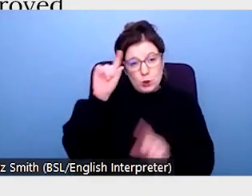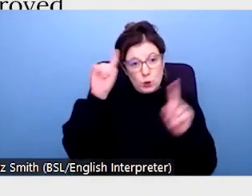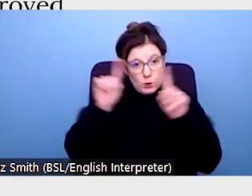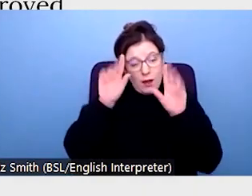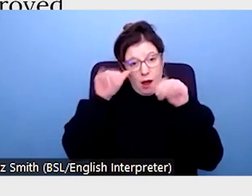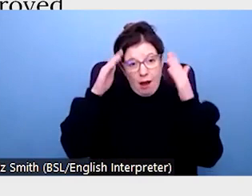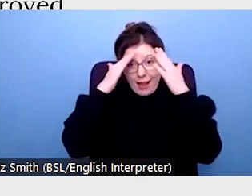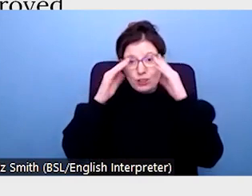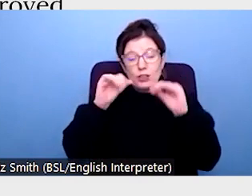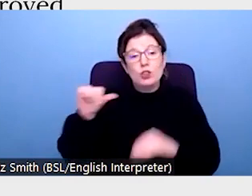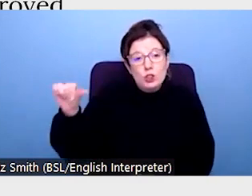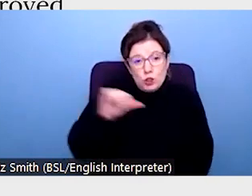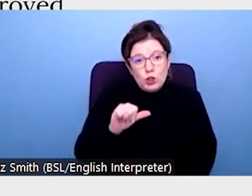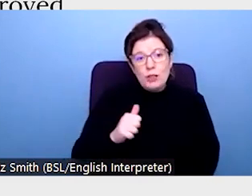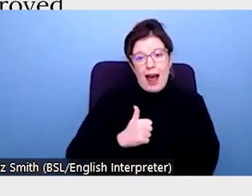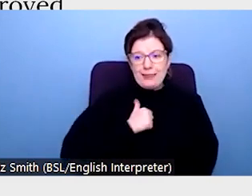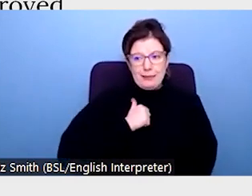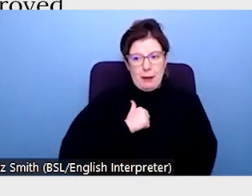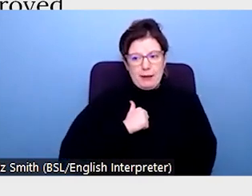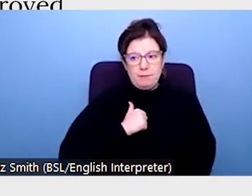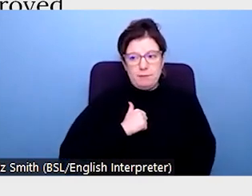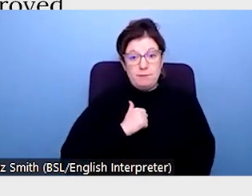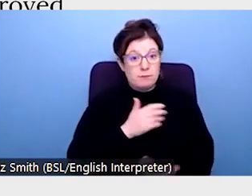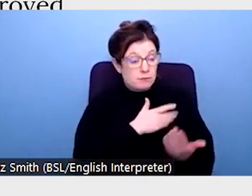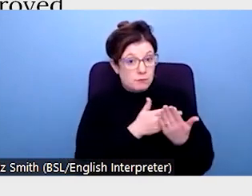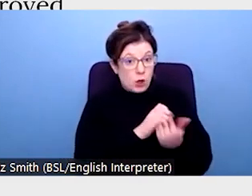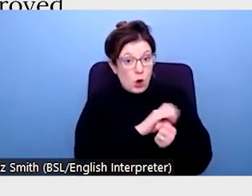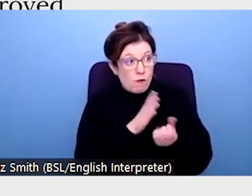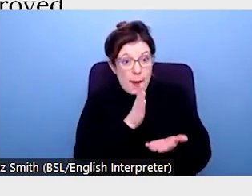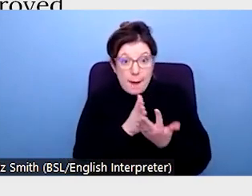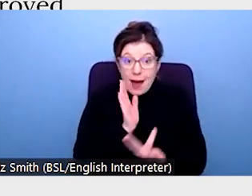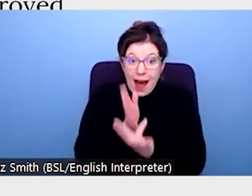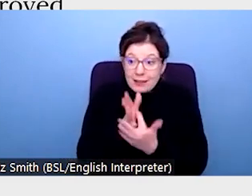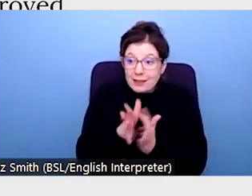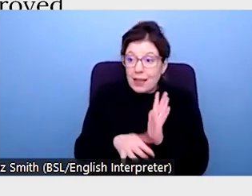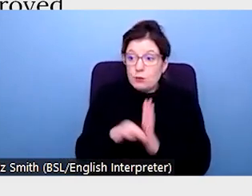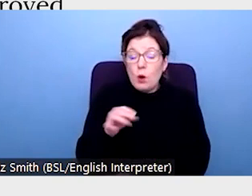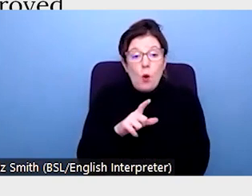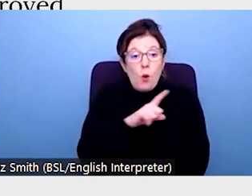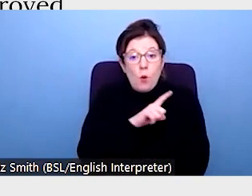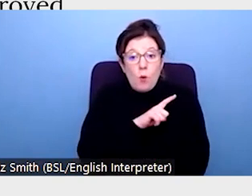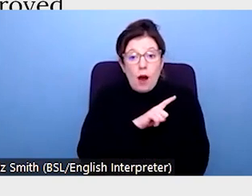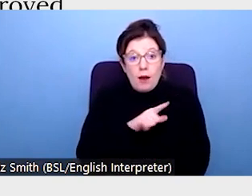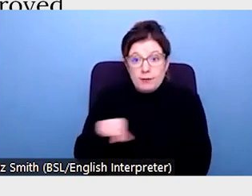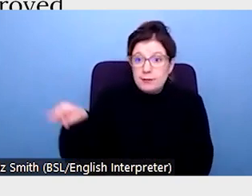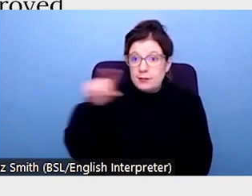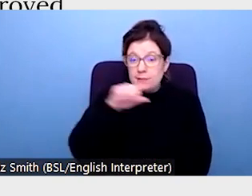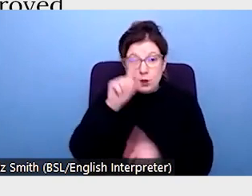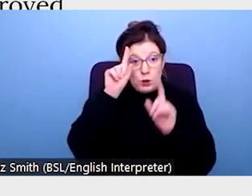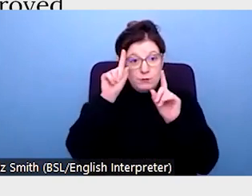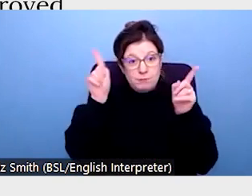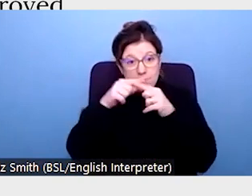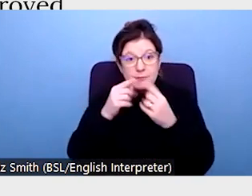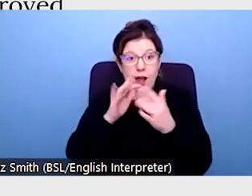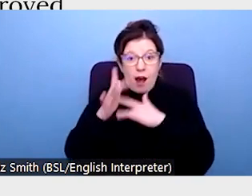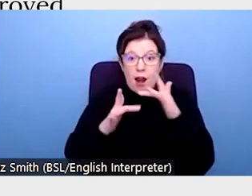In some ways, accessibility improved during the pandemic, largely due to a few institution wide policies such as online